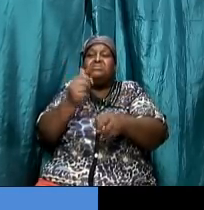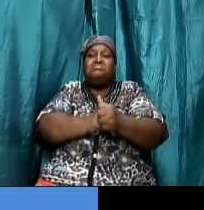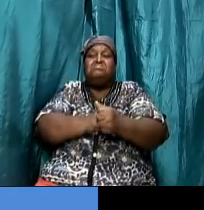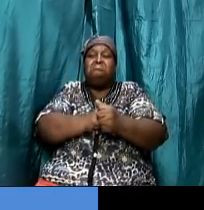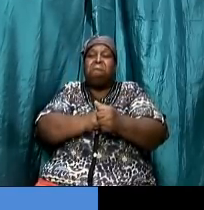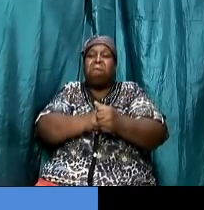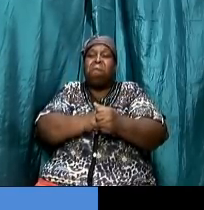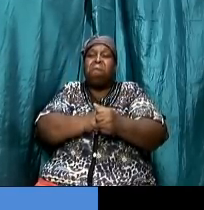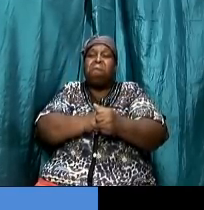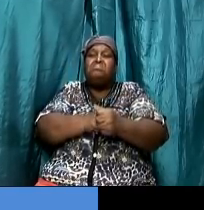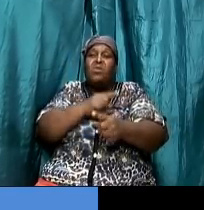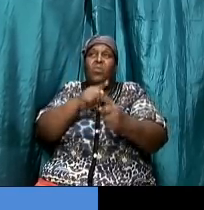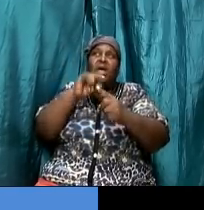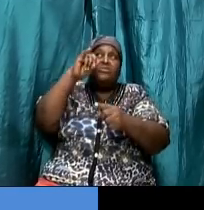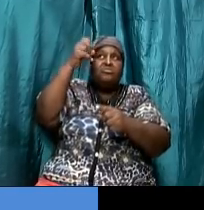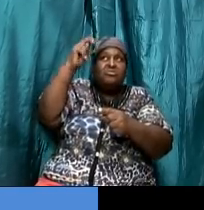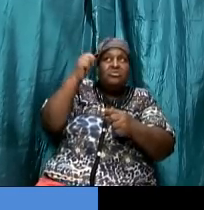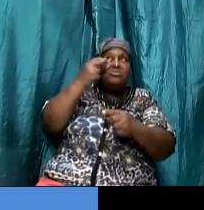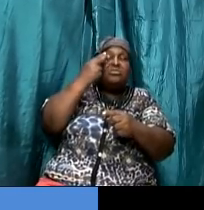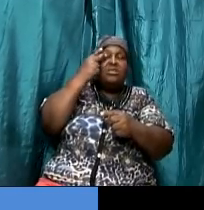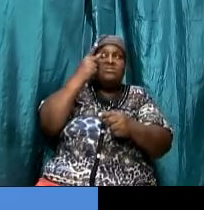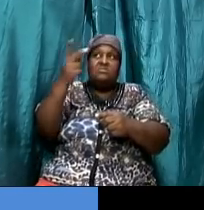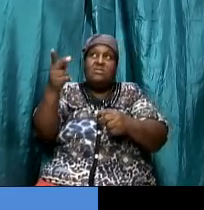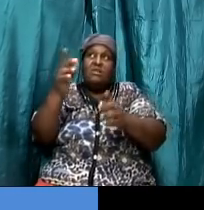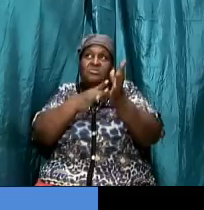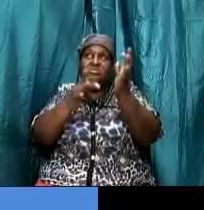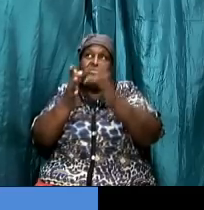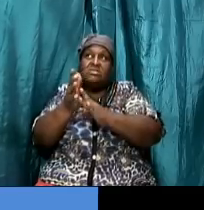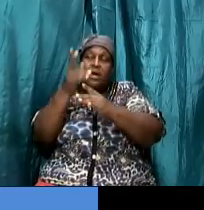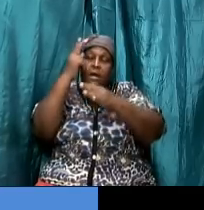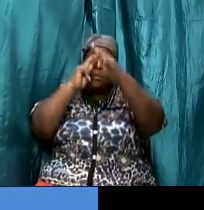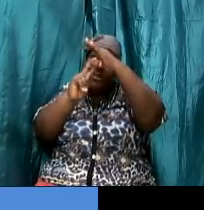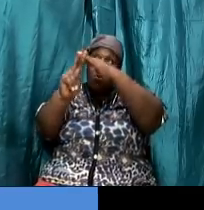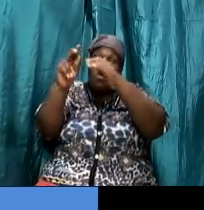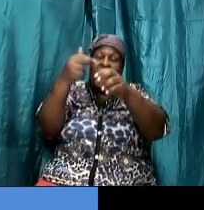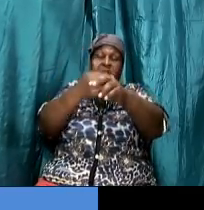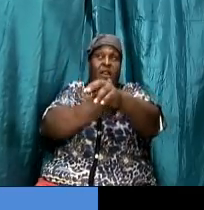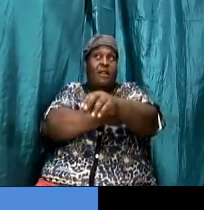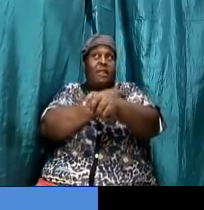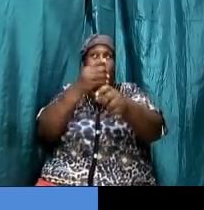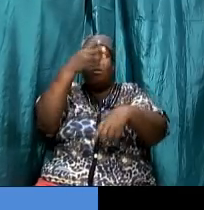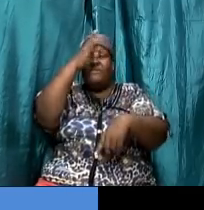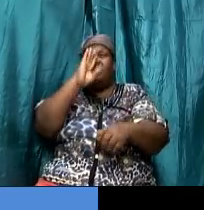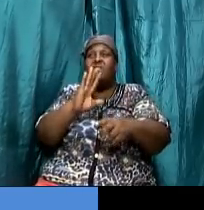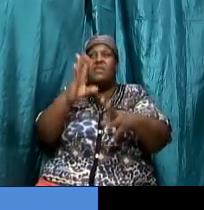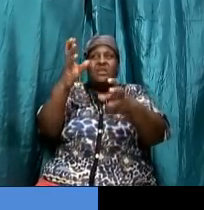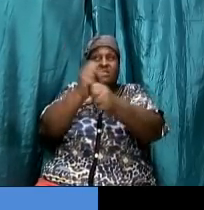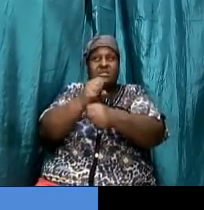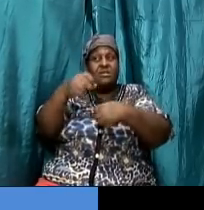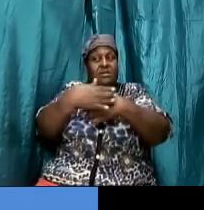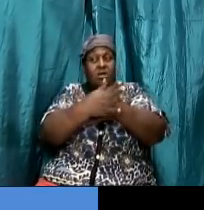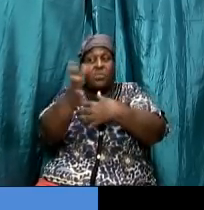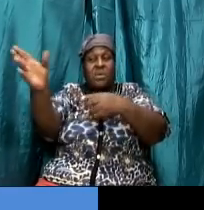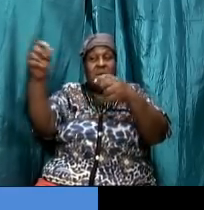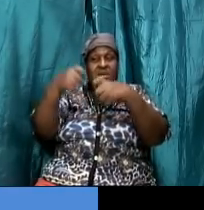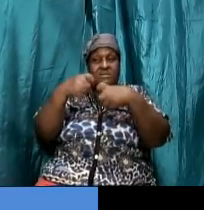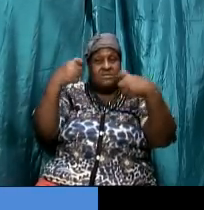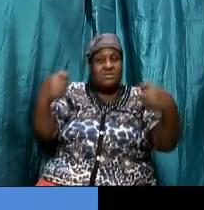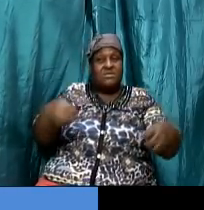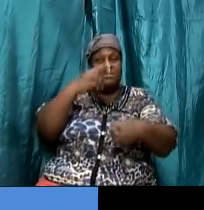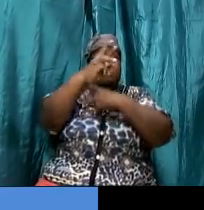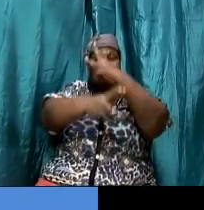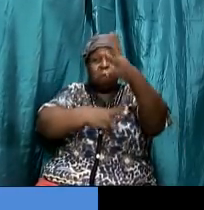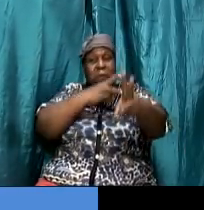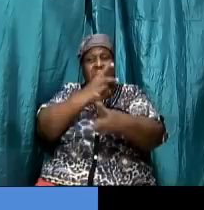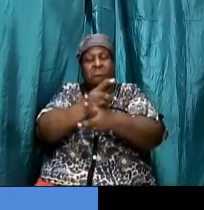when john saw jesus he said behold the lamb of god which take it away the sins of the world so he became the